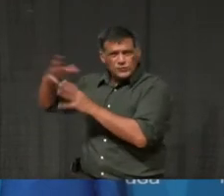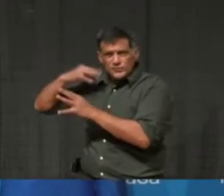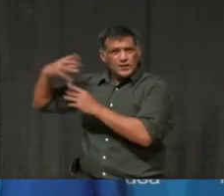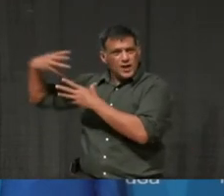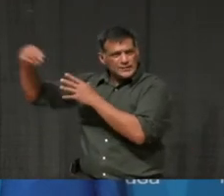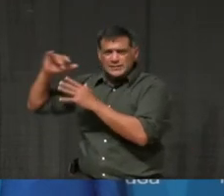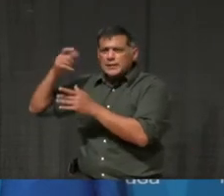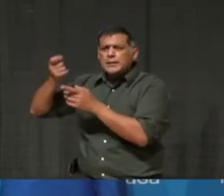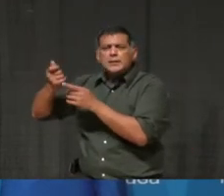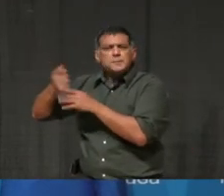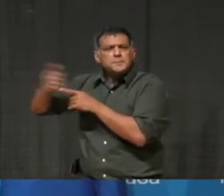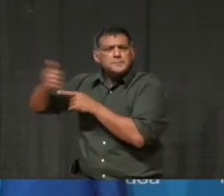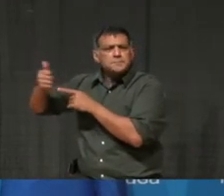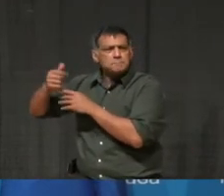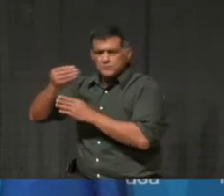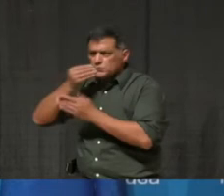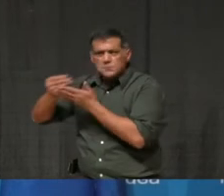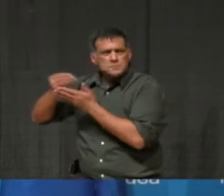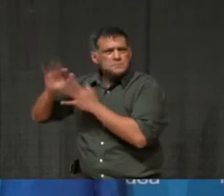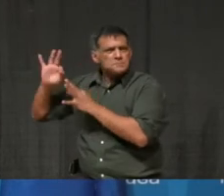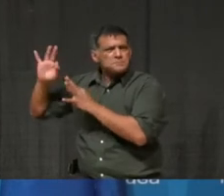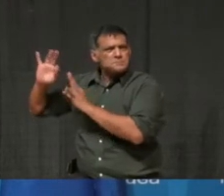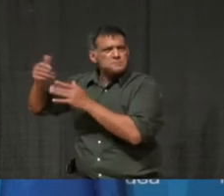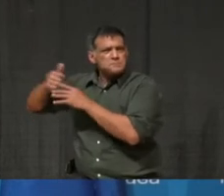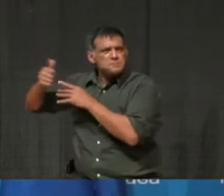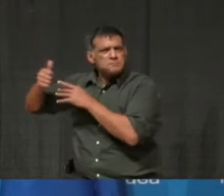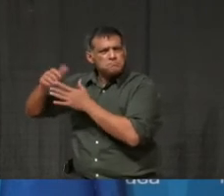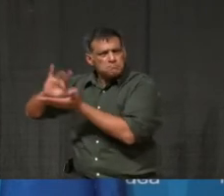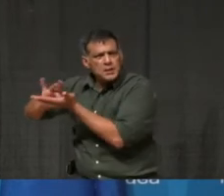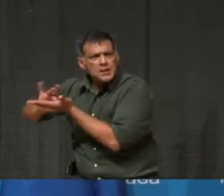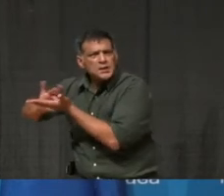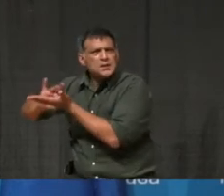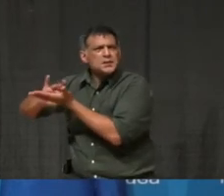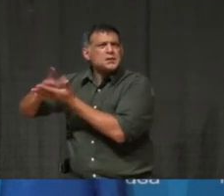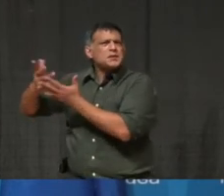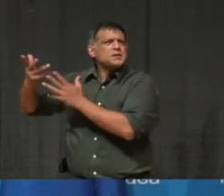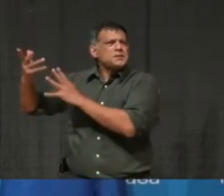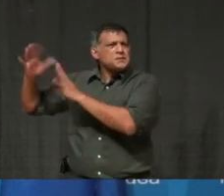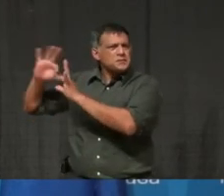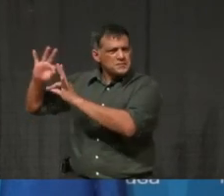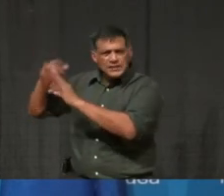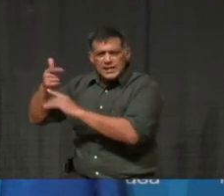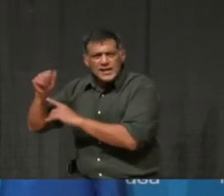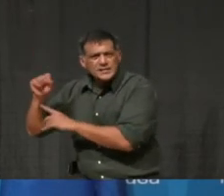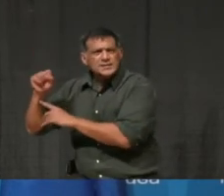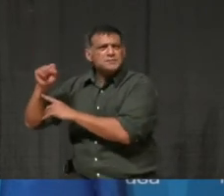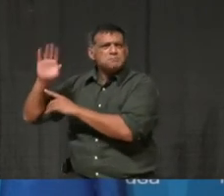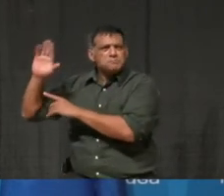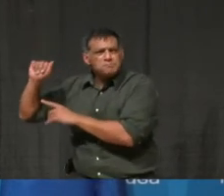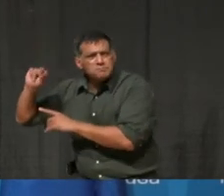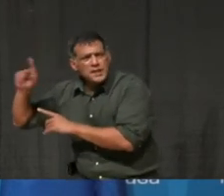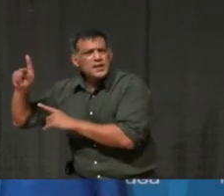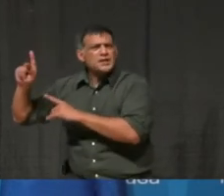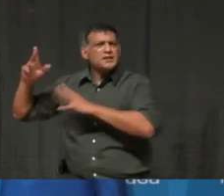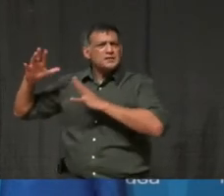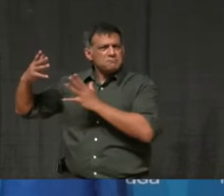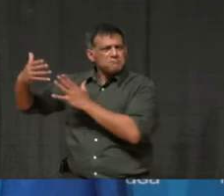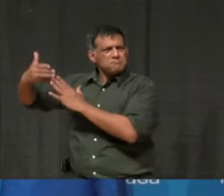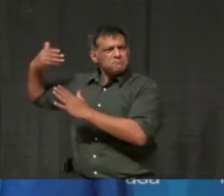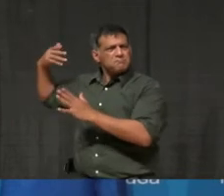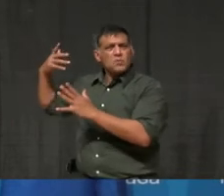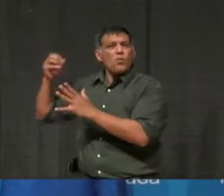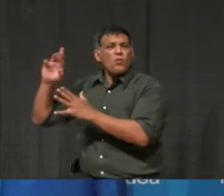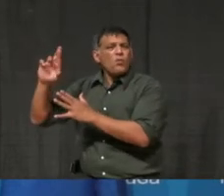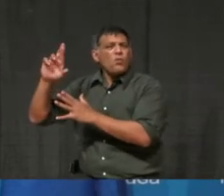possible but only to buy our groceries, get pharmaceutical products, to get gas, go to the bank if we don't do online banking, or to